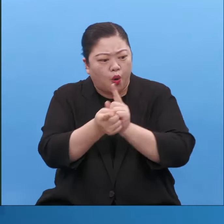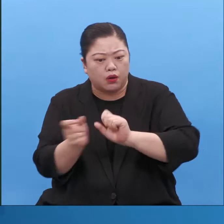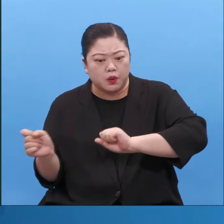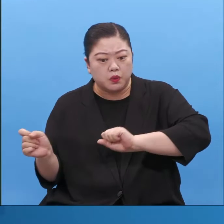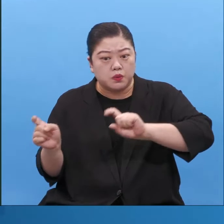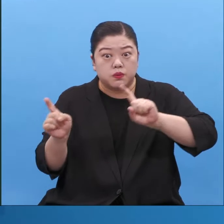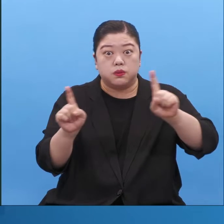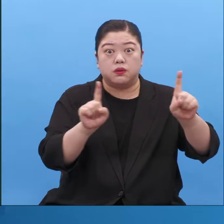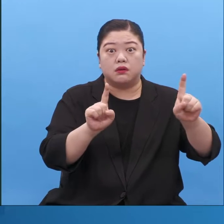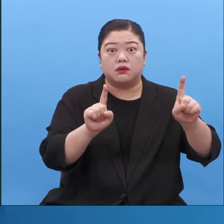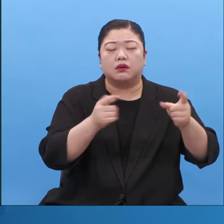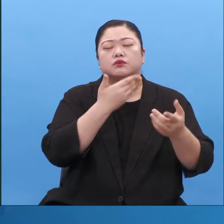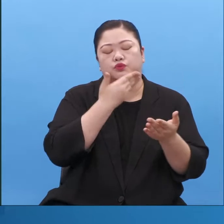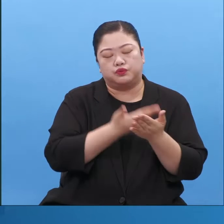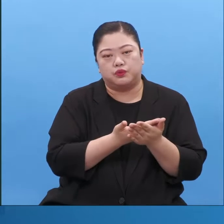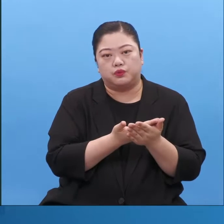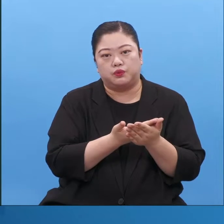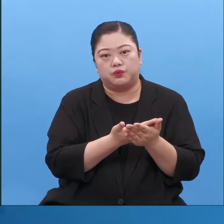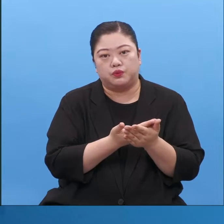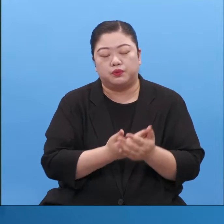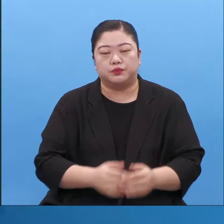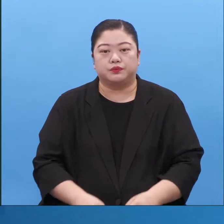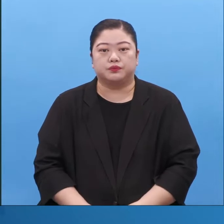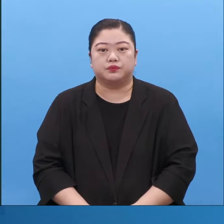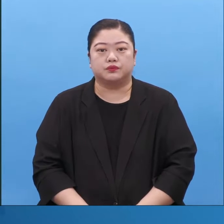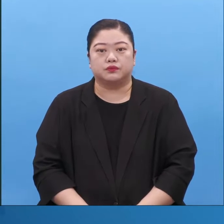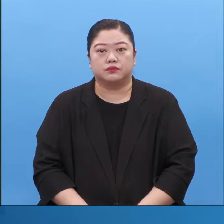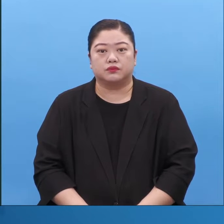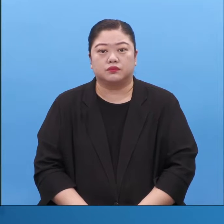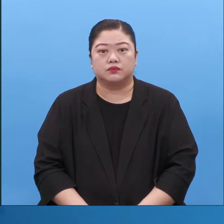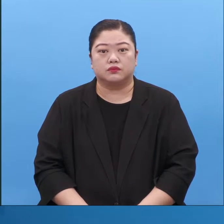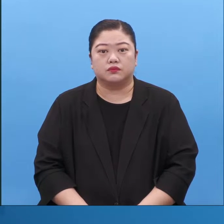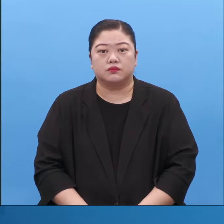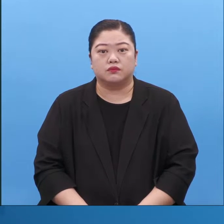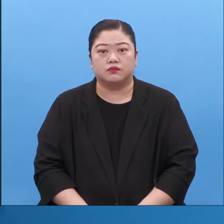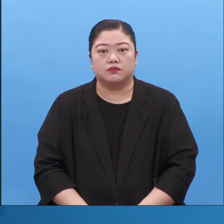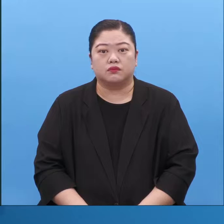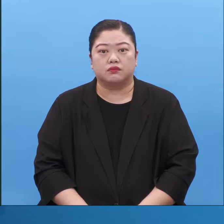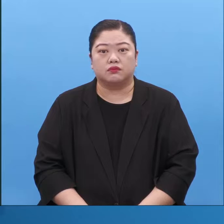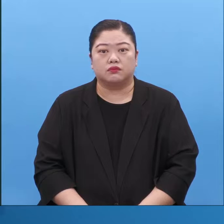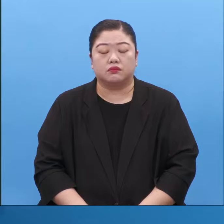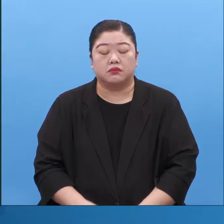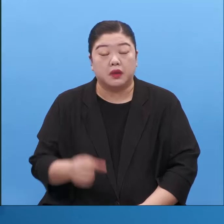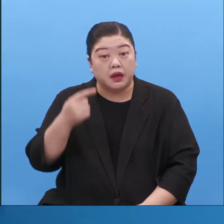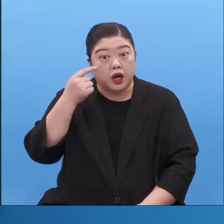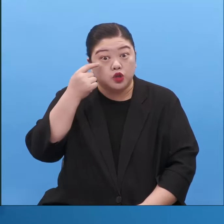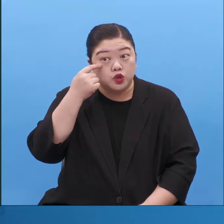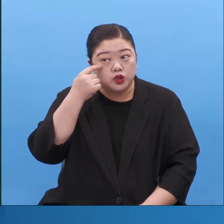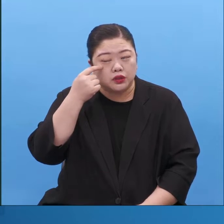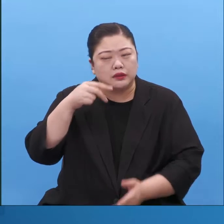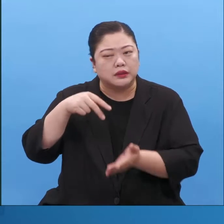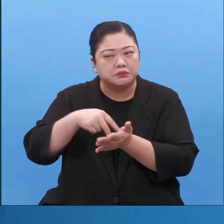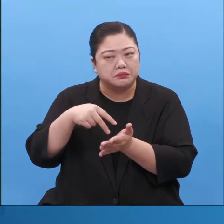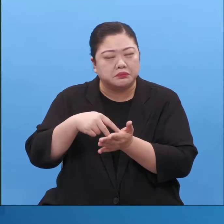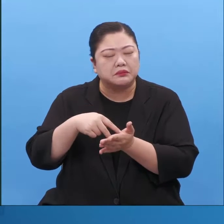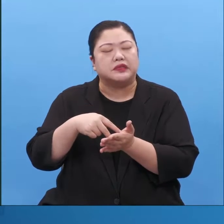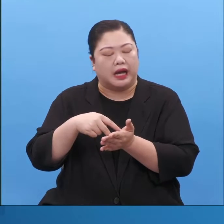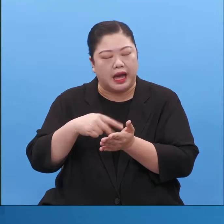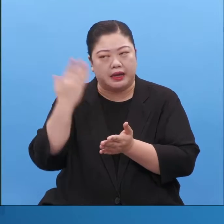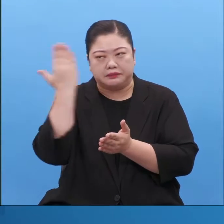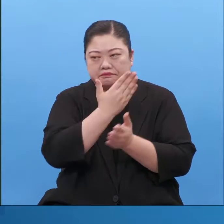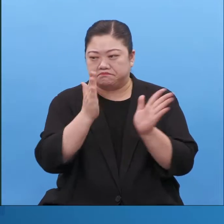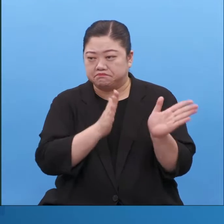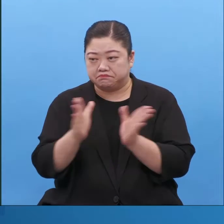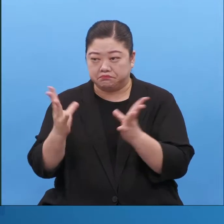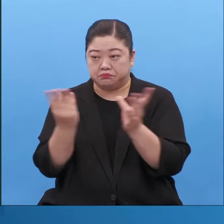but if you don't have the eyes to see that then you don't even have the basic foundations